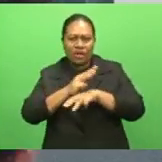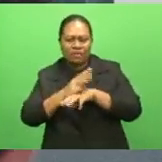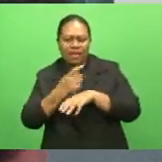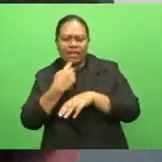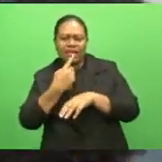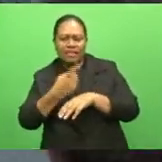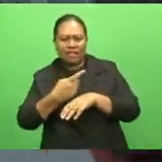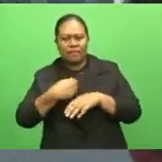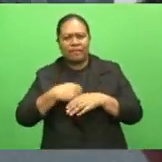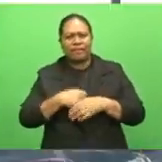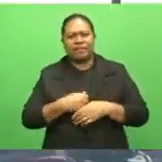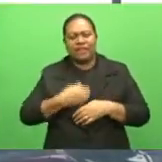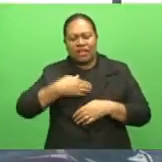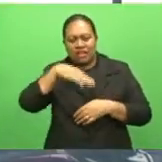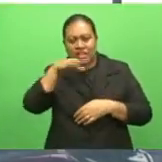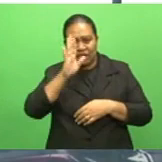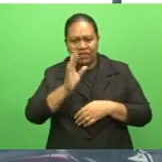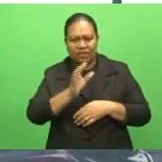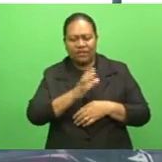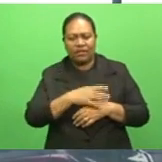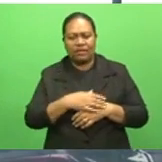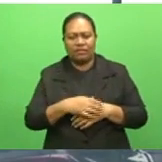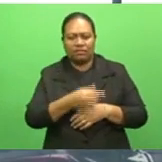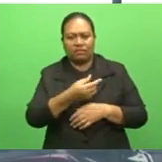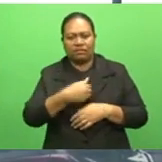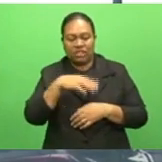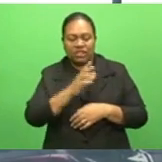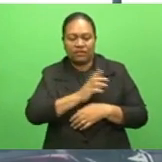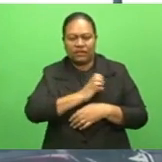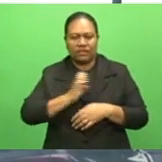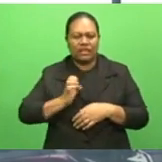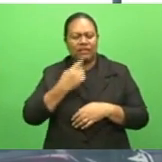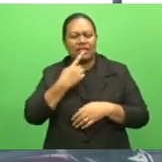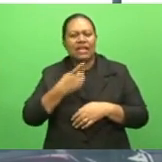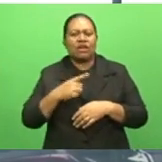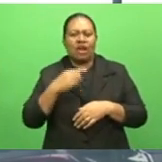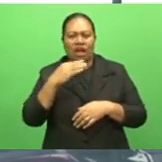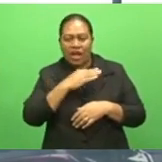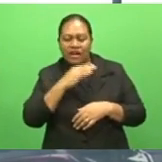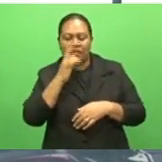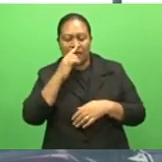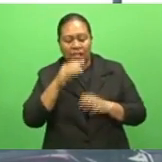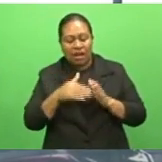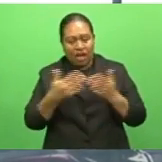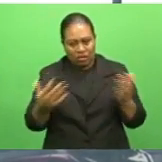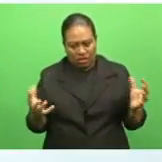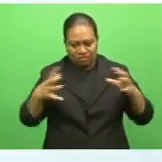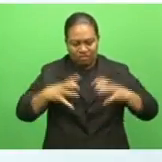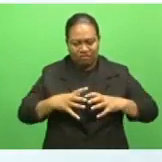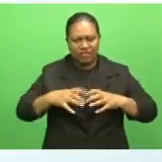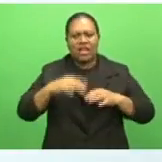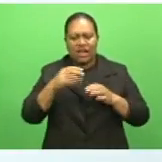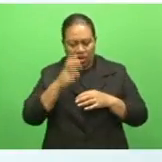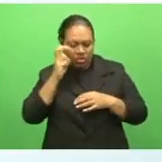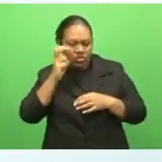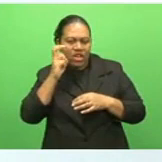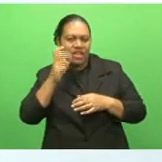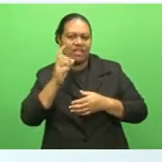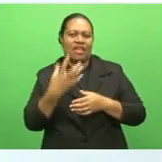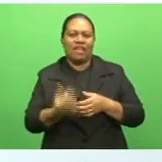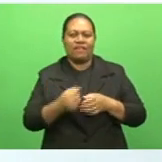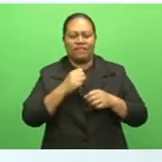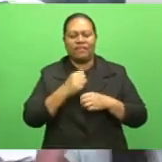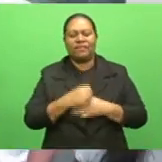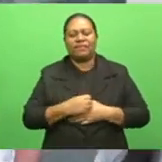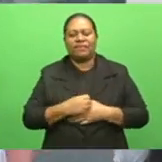executive, Kip Hanna, says, with gatherings of up to 100 people now allowed, they resumed their training sessions. Hanna stressed that